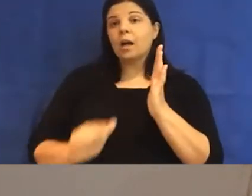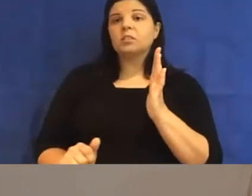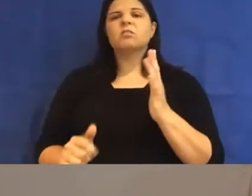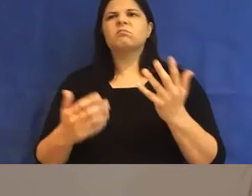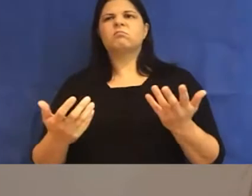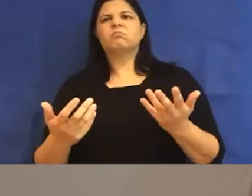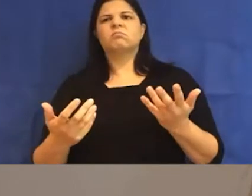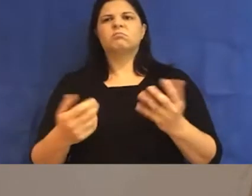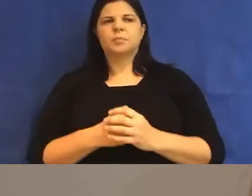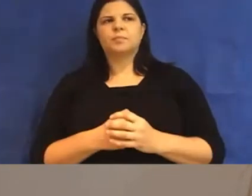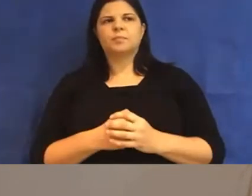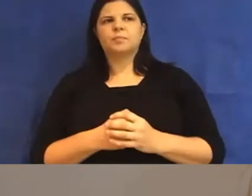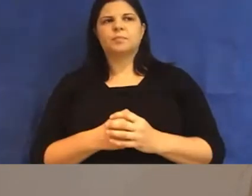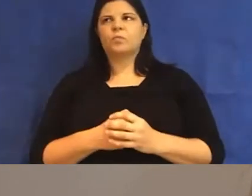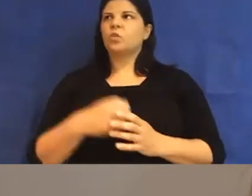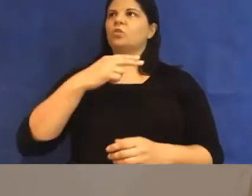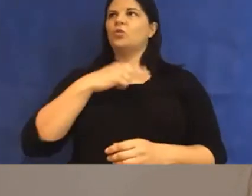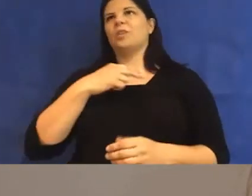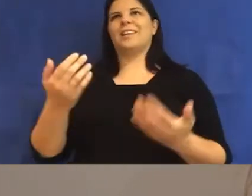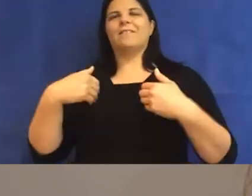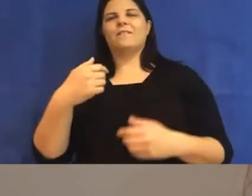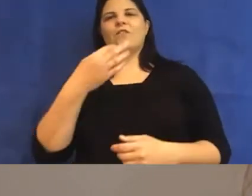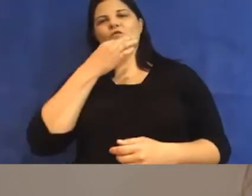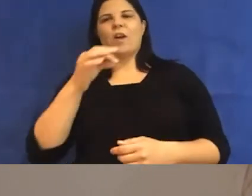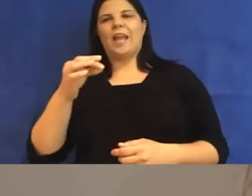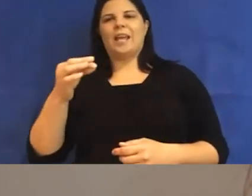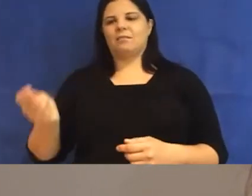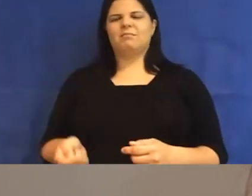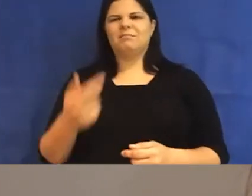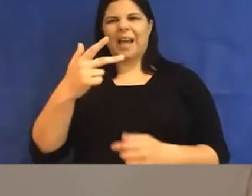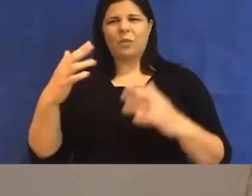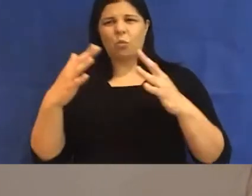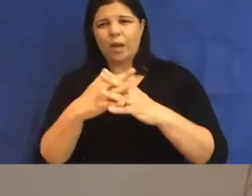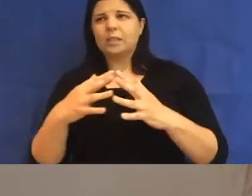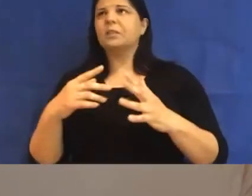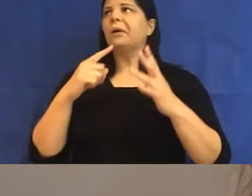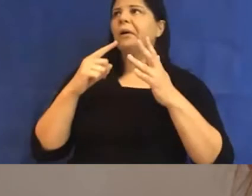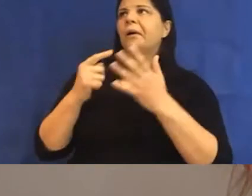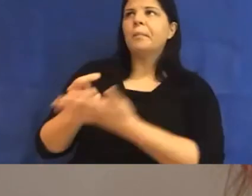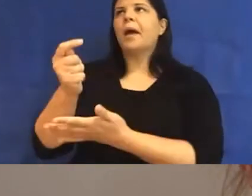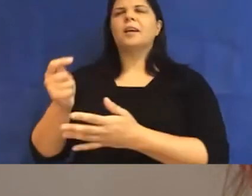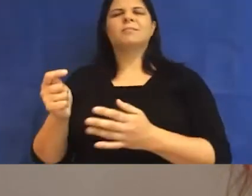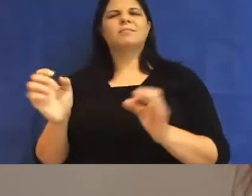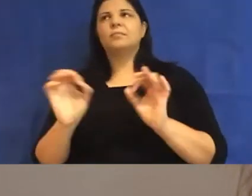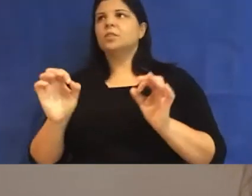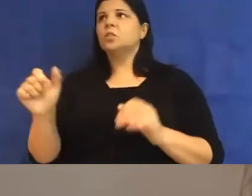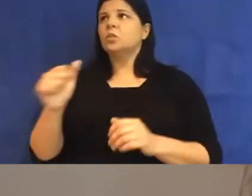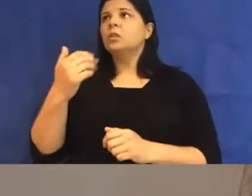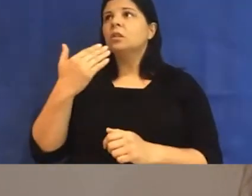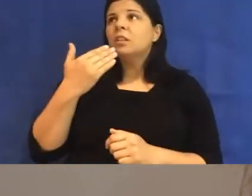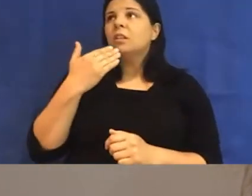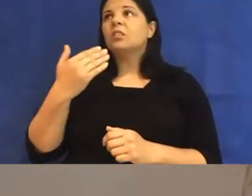us free membership for eight weeks, not to the subject coordinators to whom we should be grateful for being treated well, for being treated less than